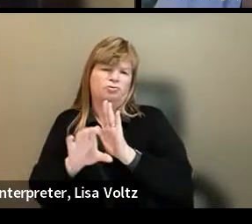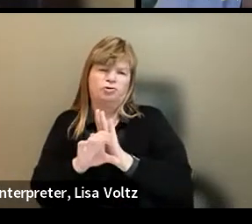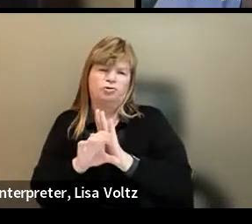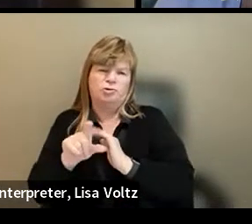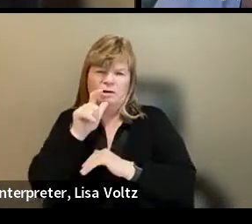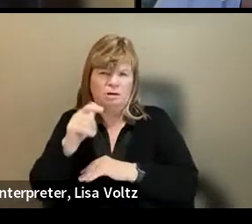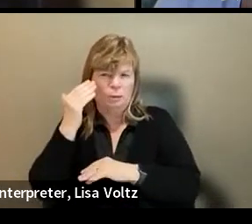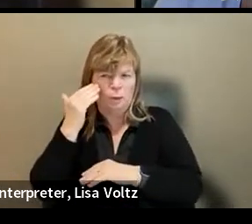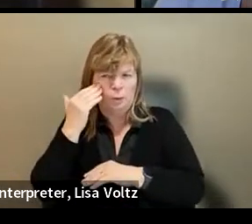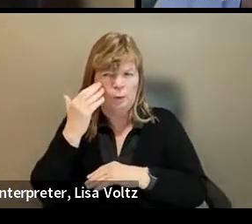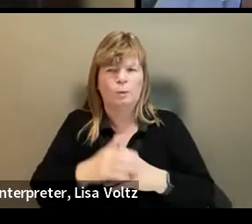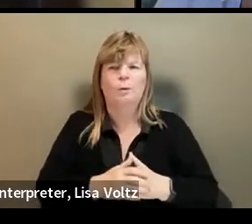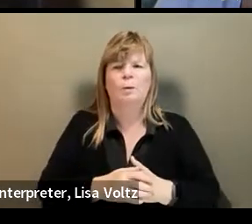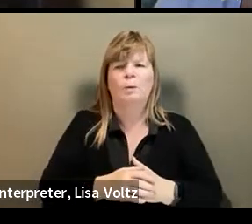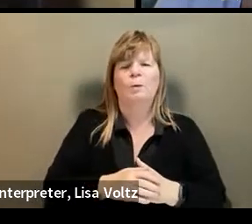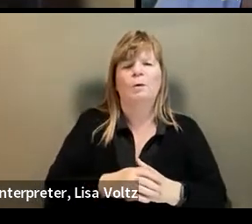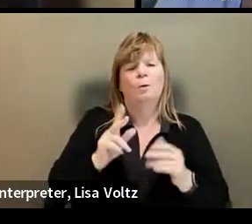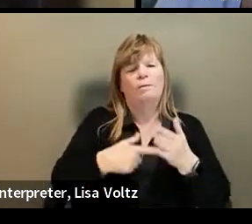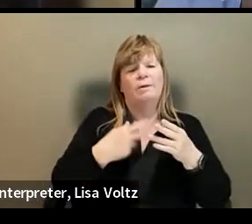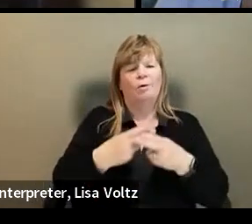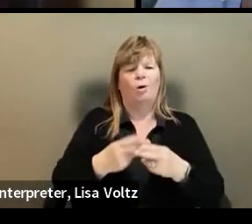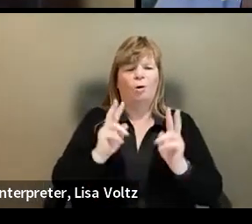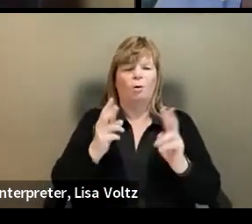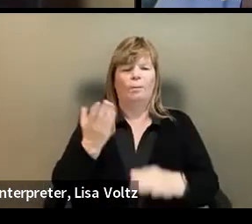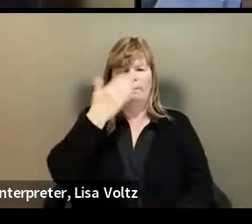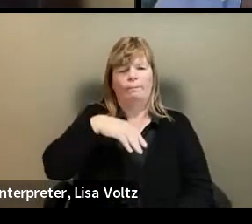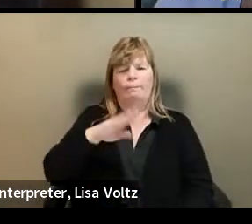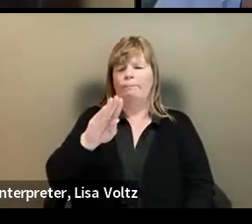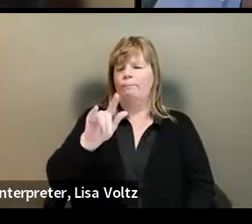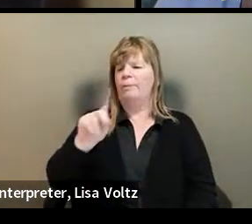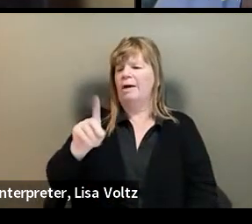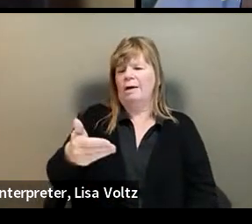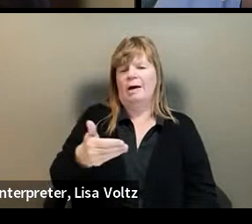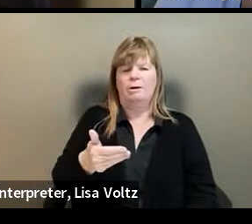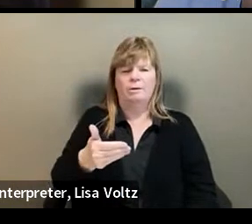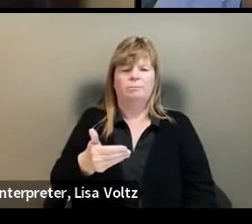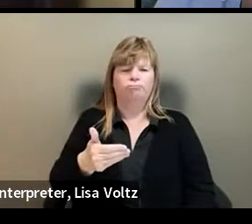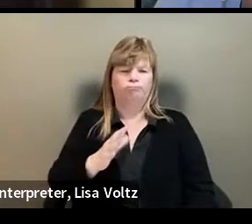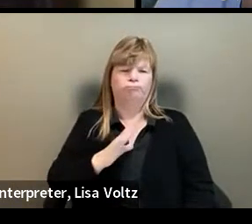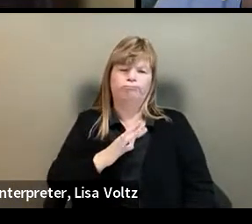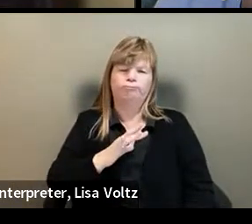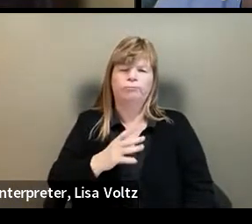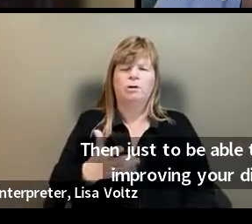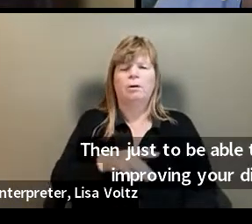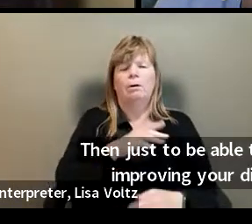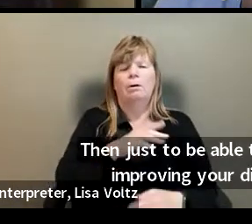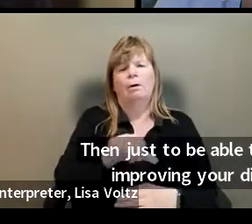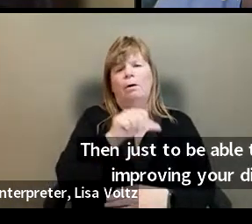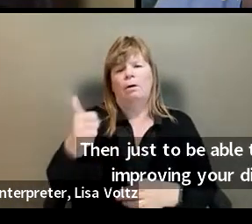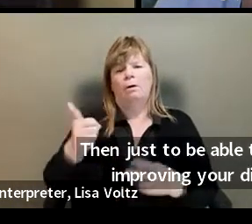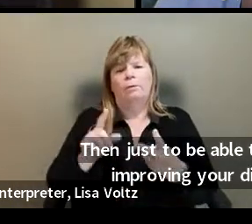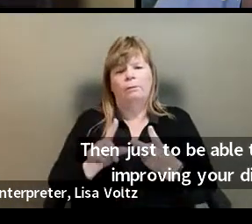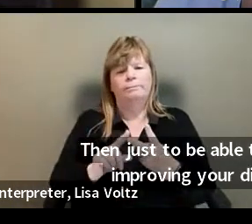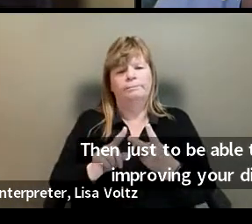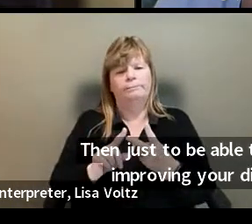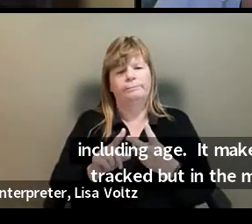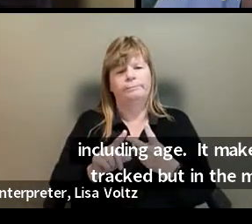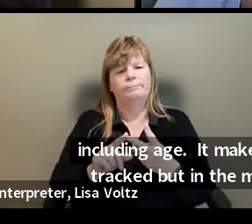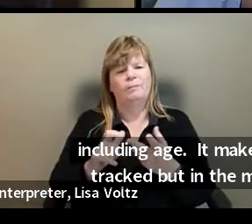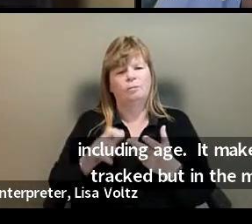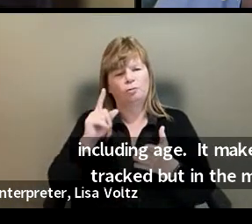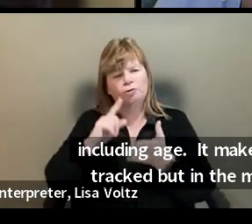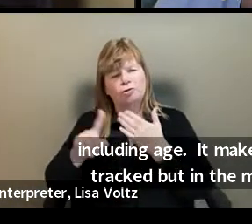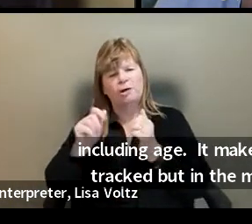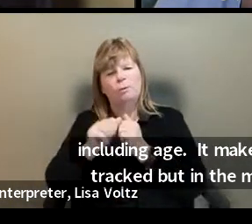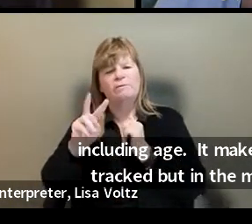blind hiring is just a great way to improve diversity. So that's one thing. Um, another thing is you want to check with your vendors